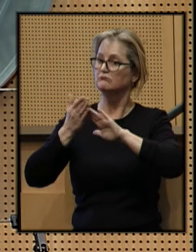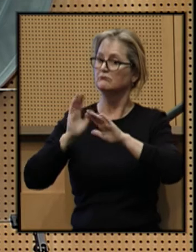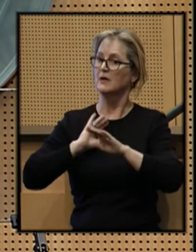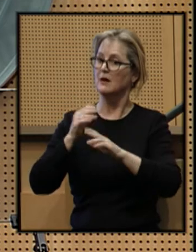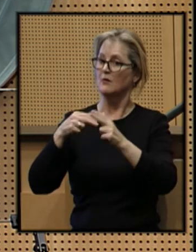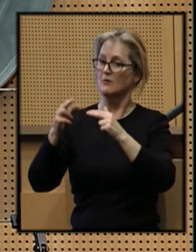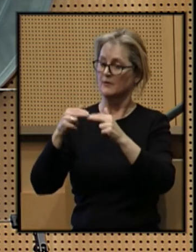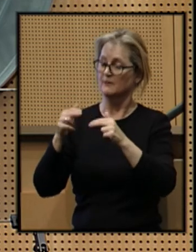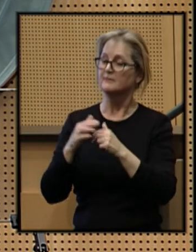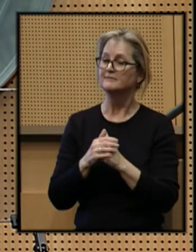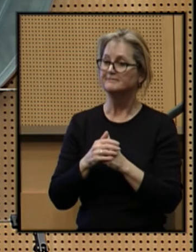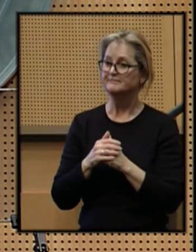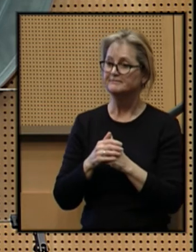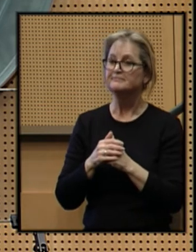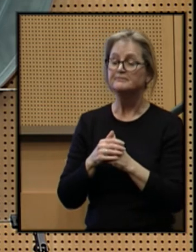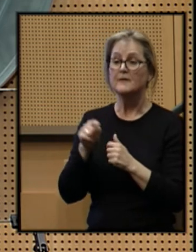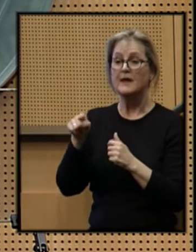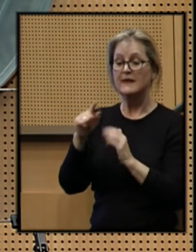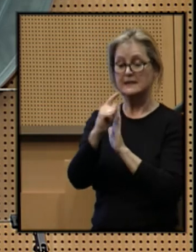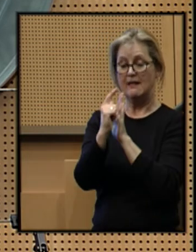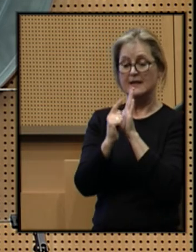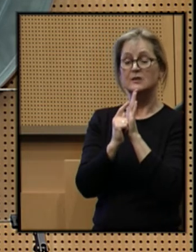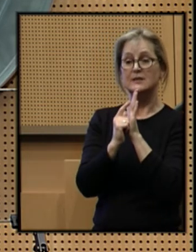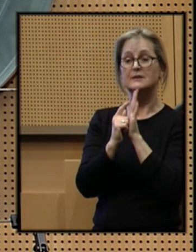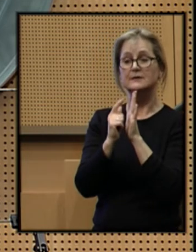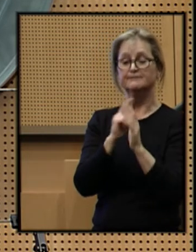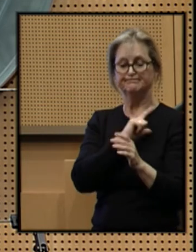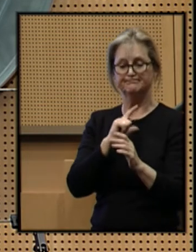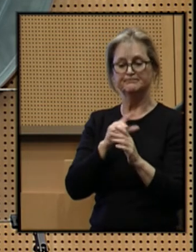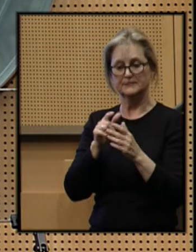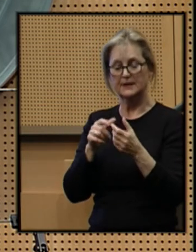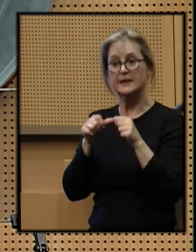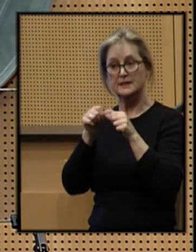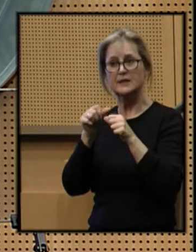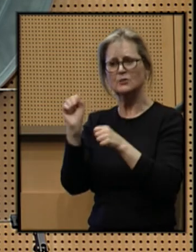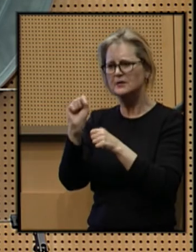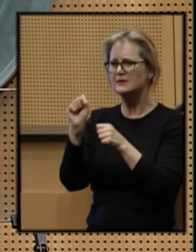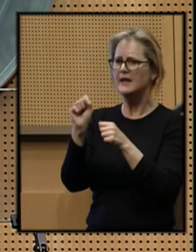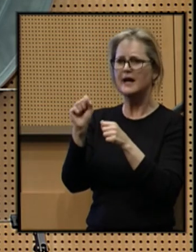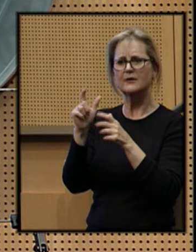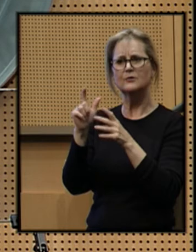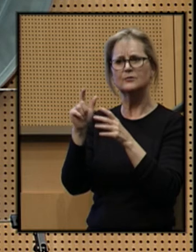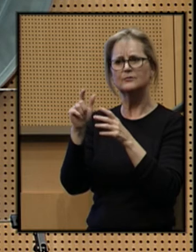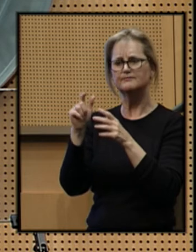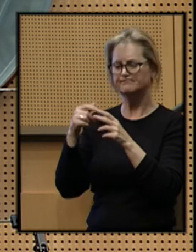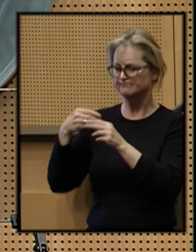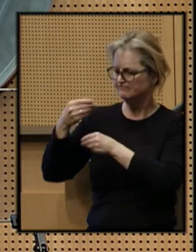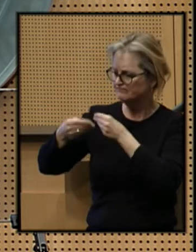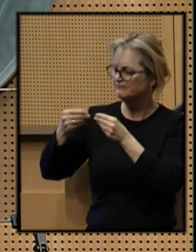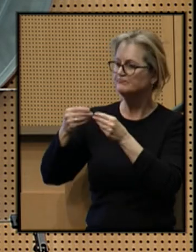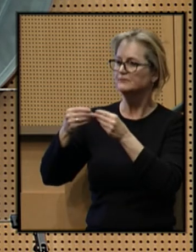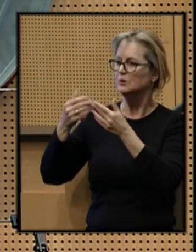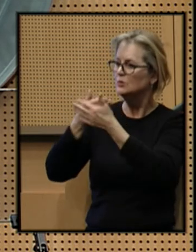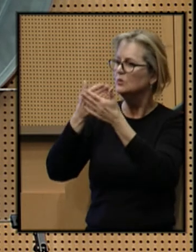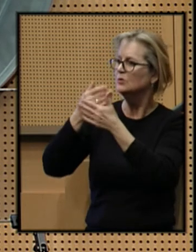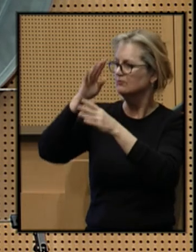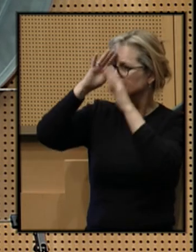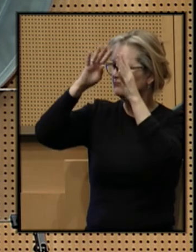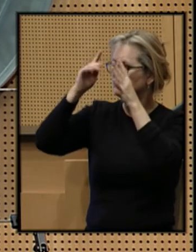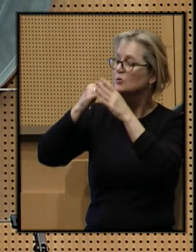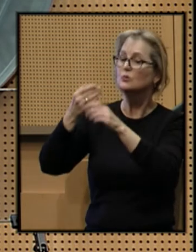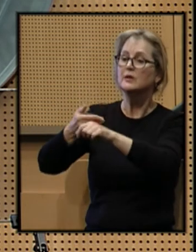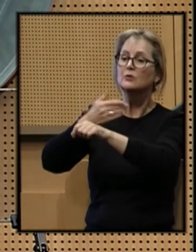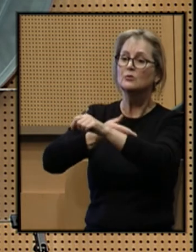our buildings. This legislation continues Seattle's tradition of pioneering initiatives to increase energy